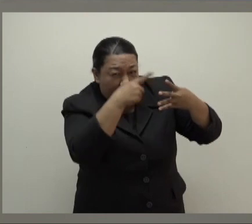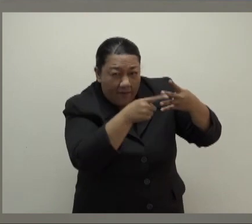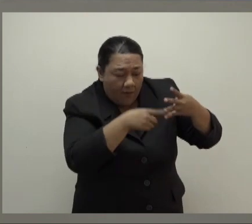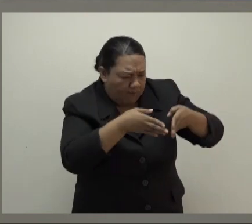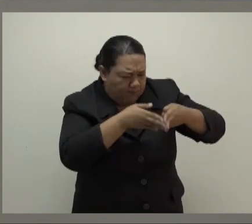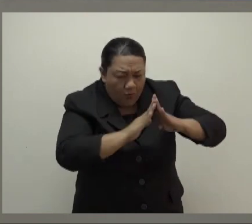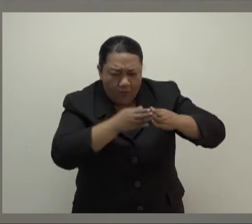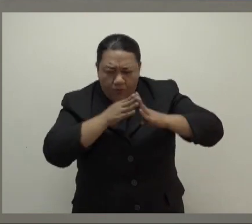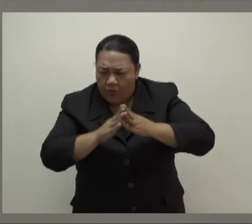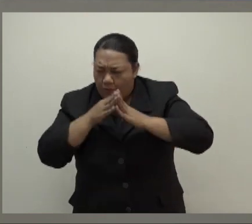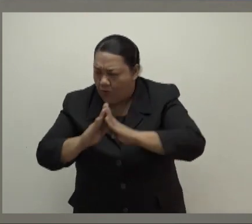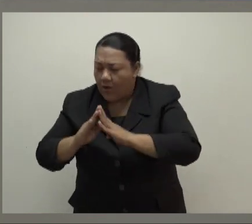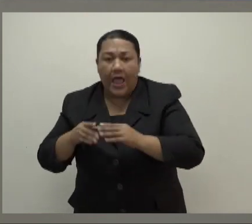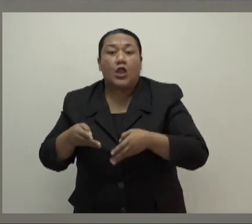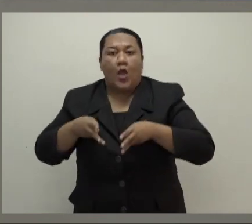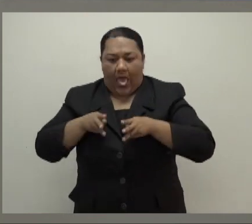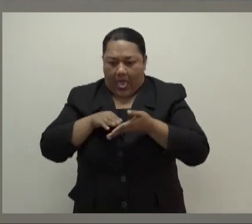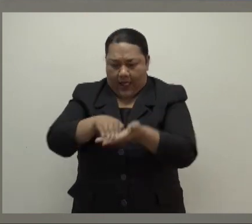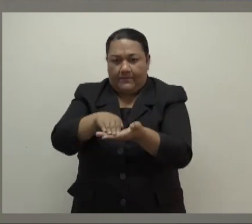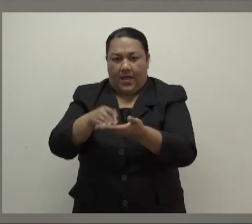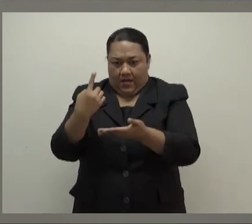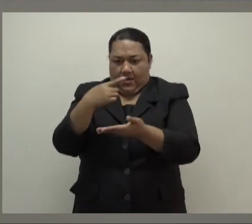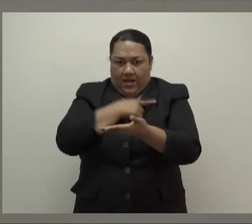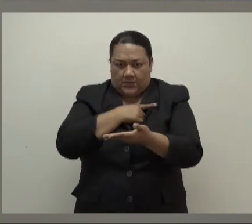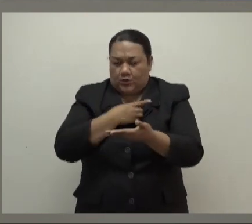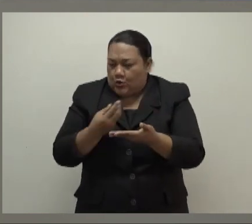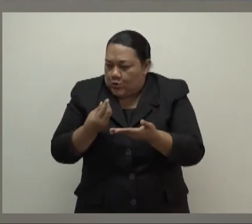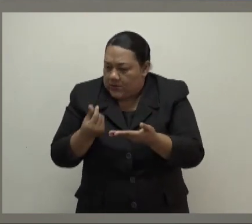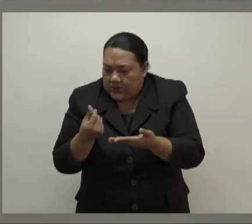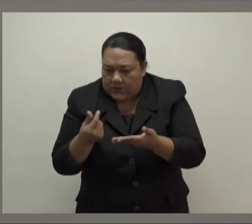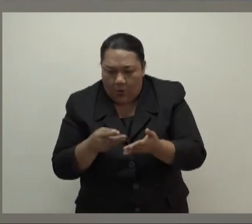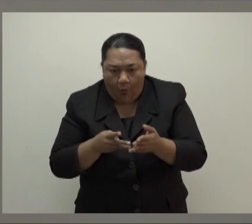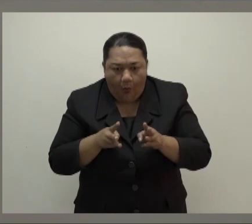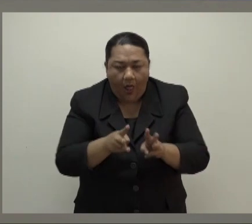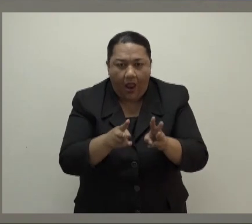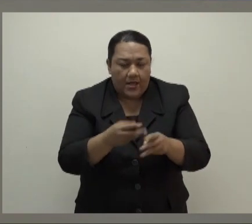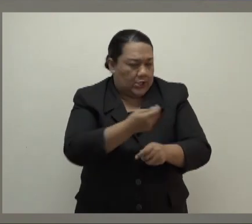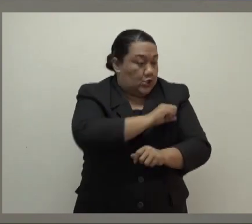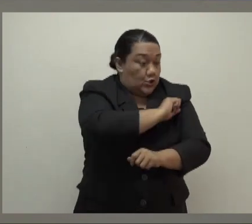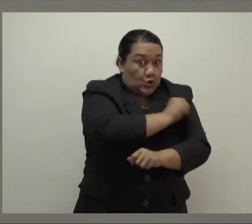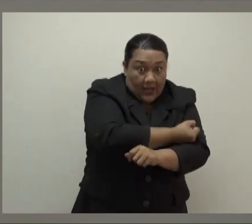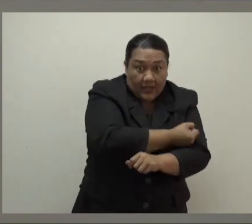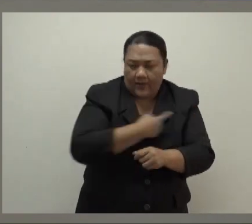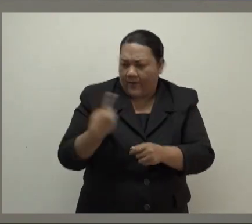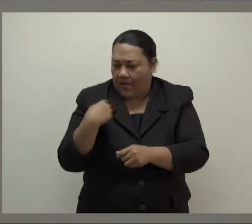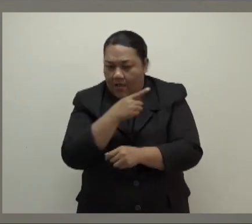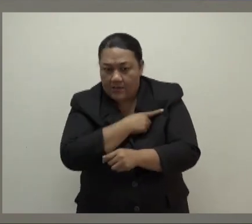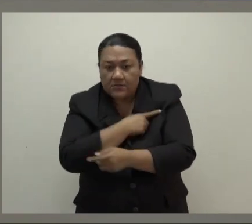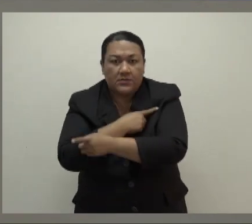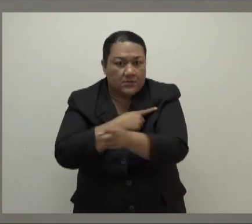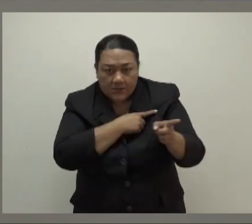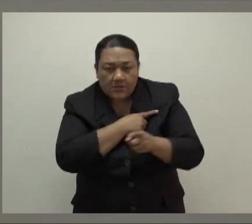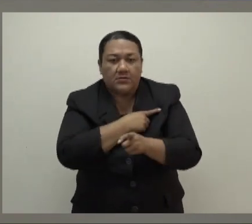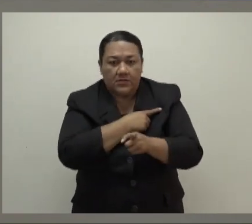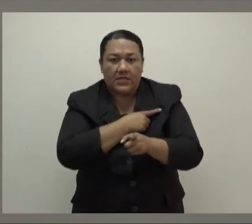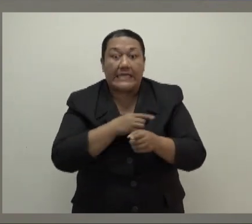proportional to the threat the virus posed, easing them when appropriate and strengthening them when necessary, including